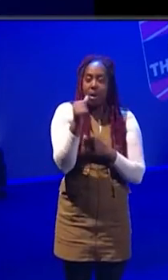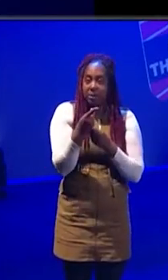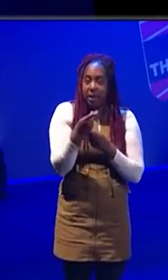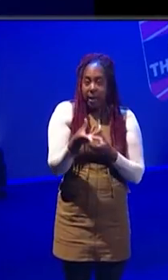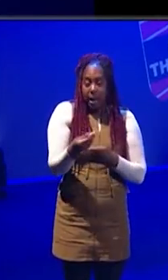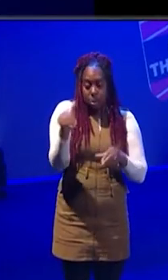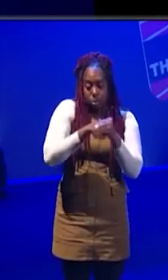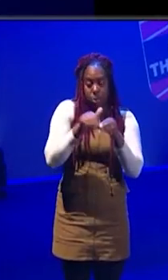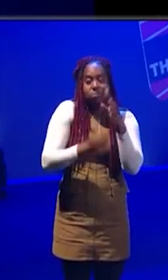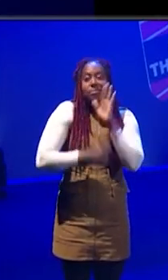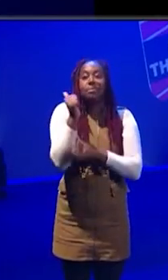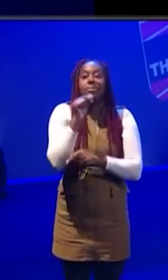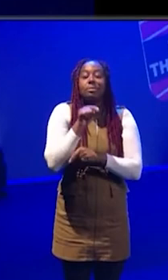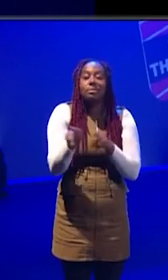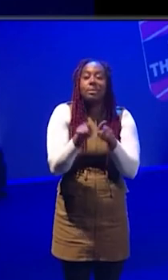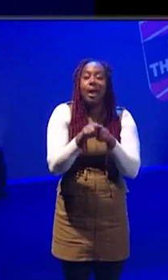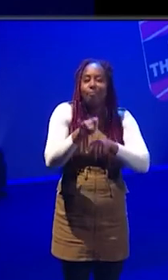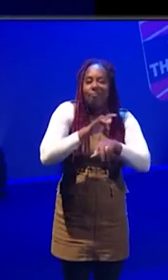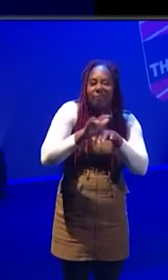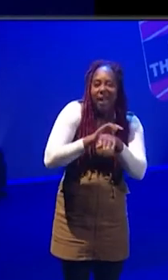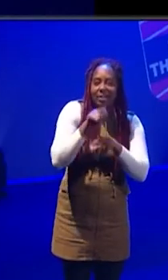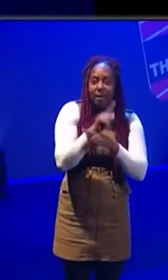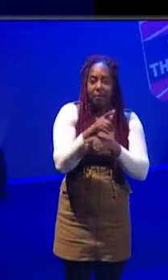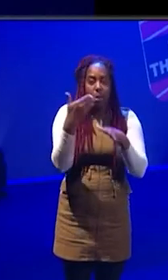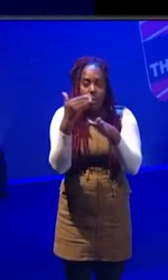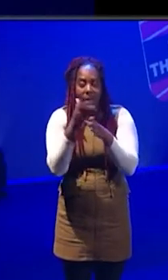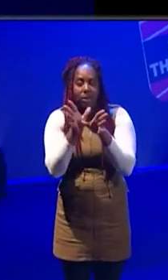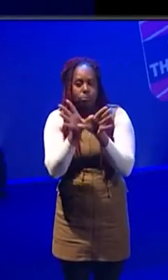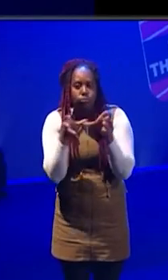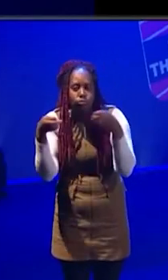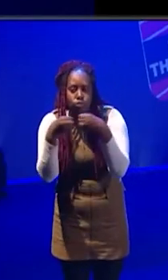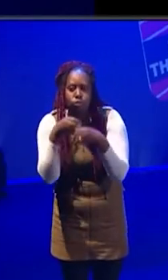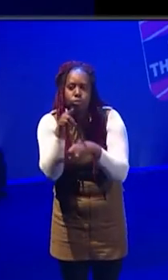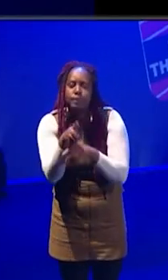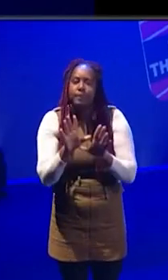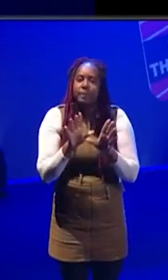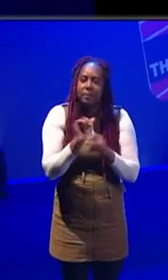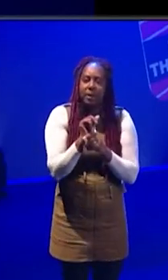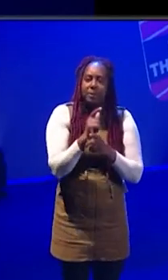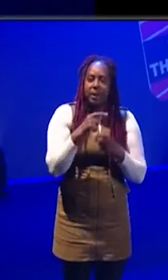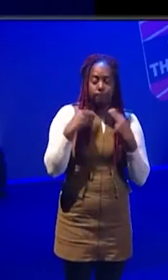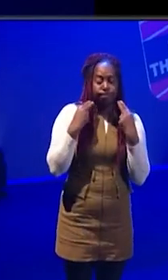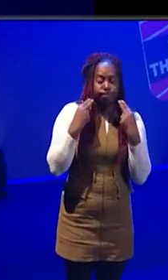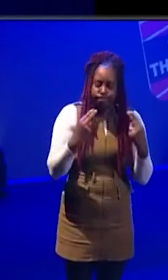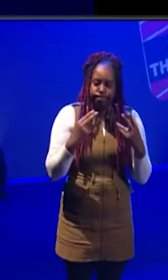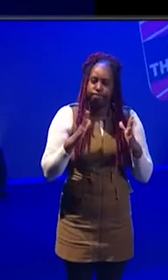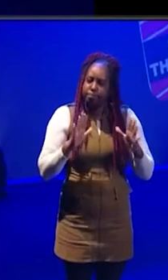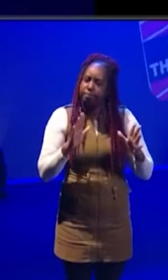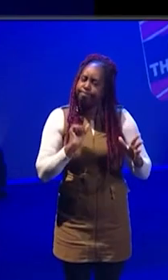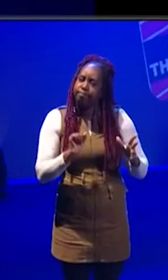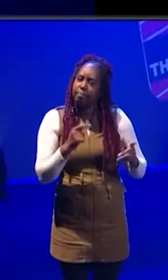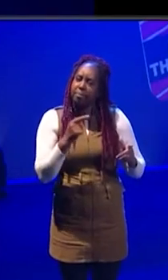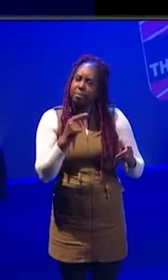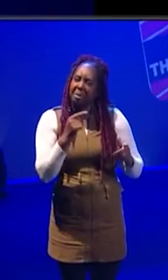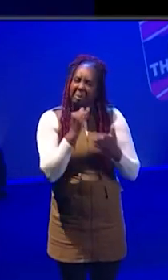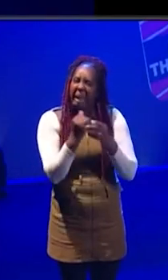even if it's being a collaborator, being a team player, being, dare I say it, fearless. So I think, yeah, that's no bad